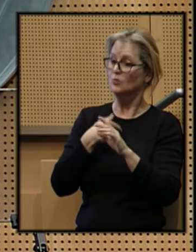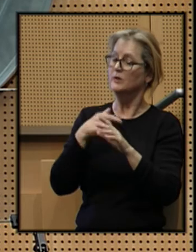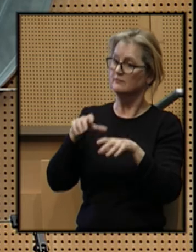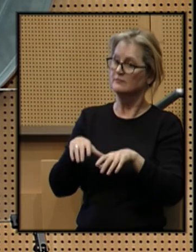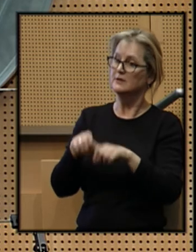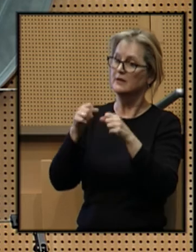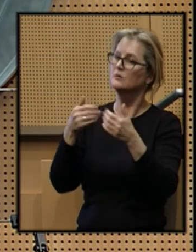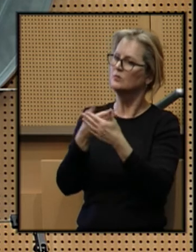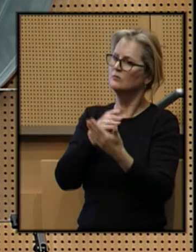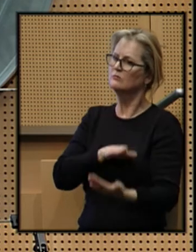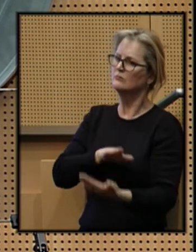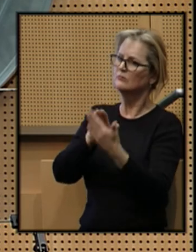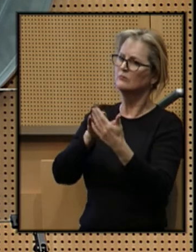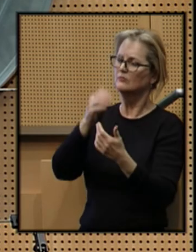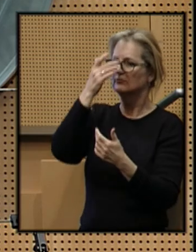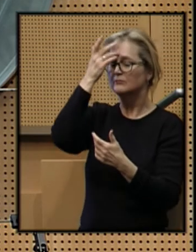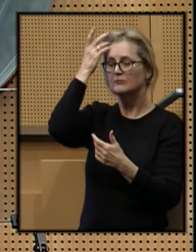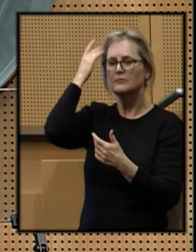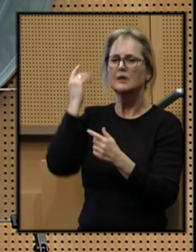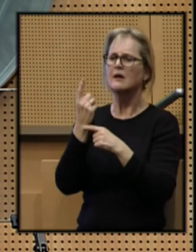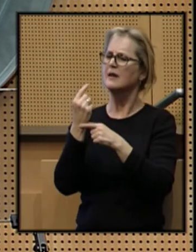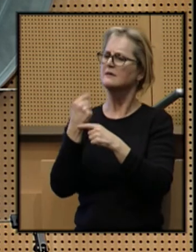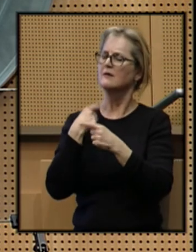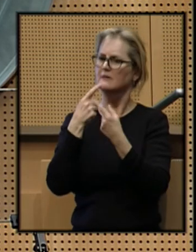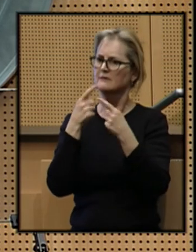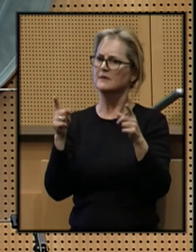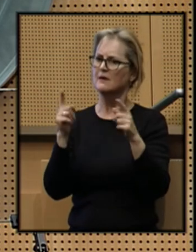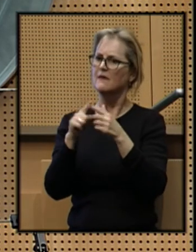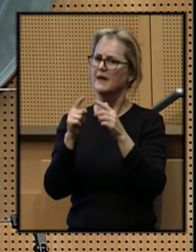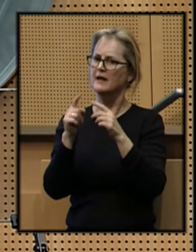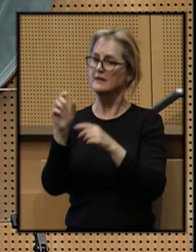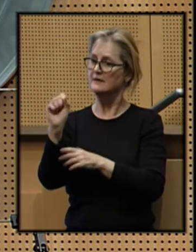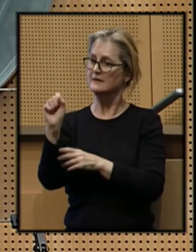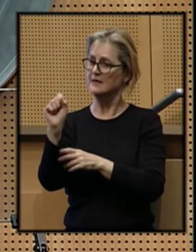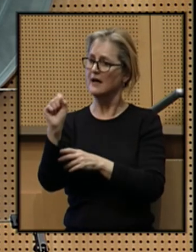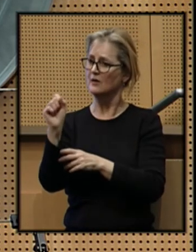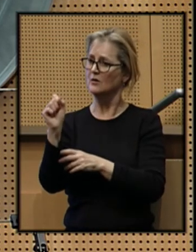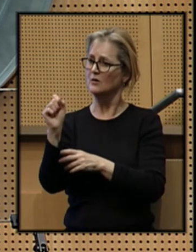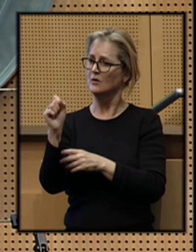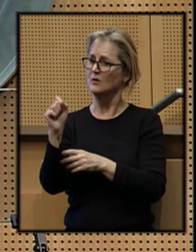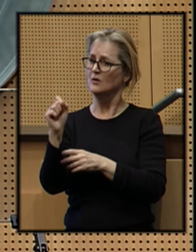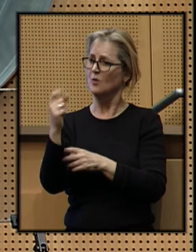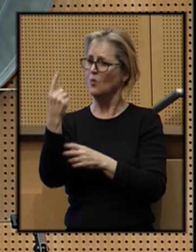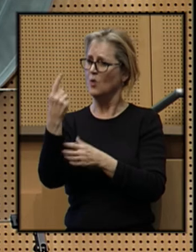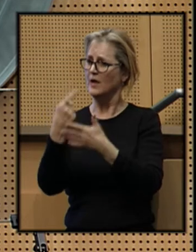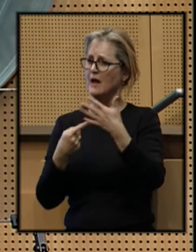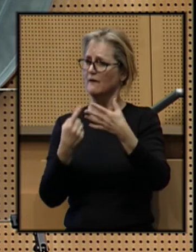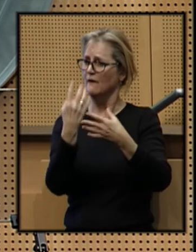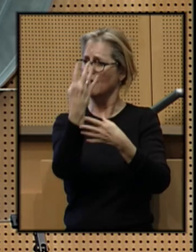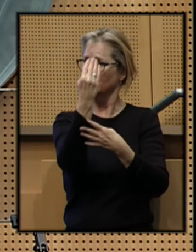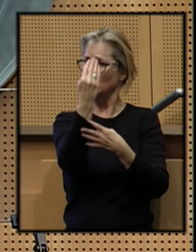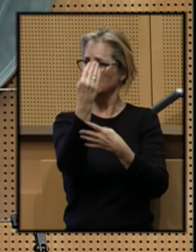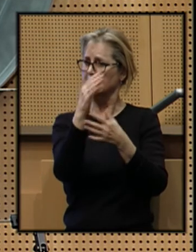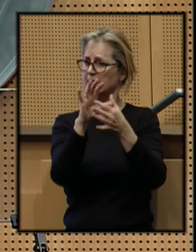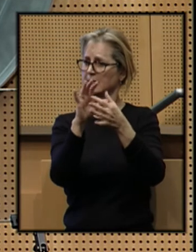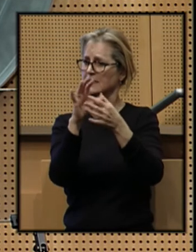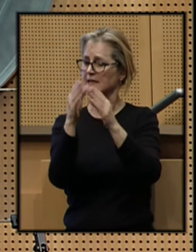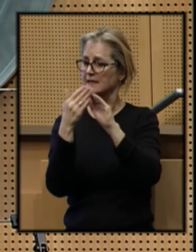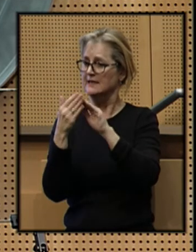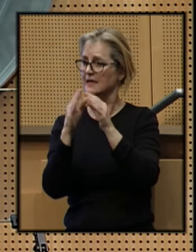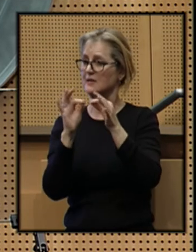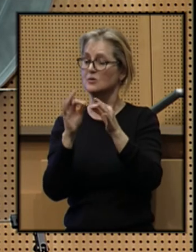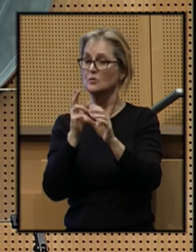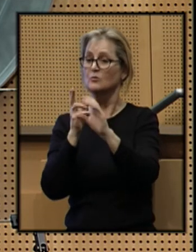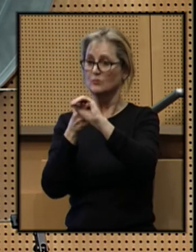taking a new approach. Last year, I announced that the Seattle was one of 14 cities selected to participate in